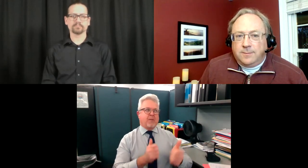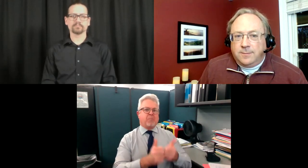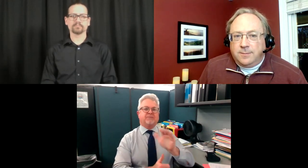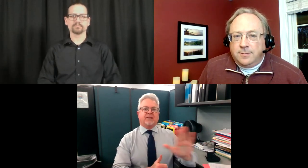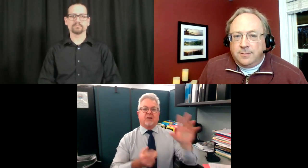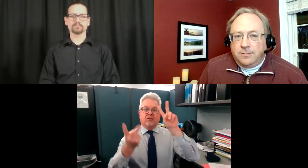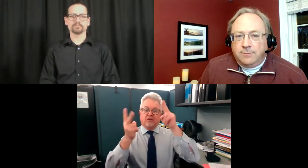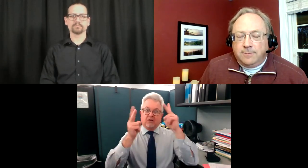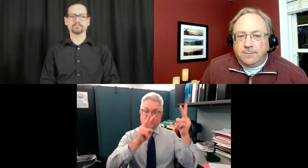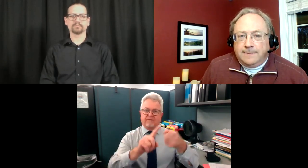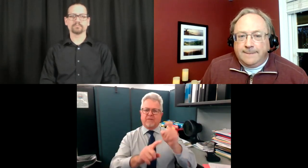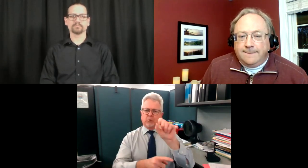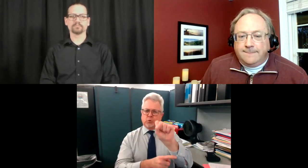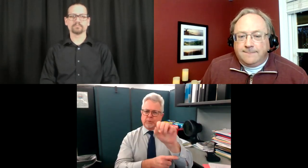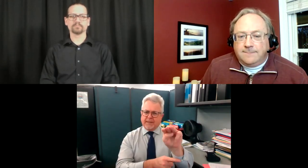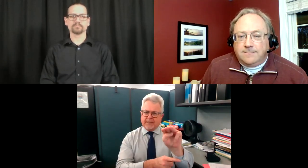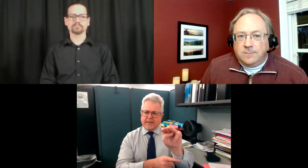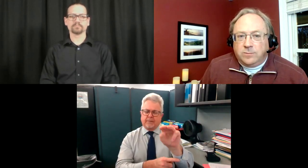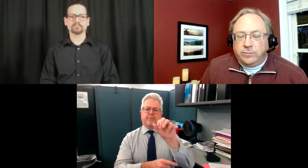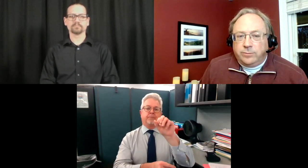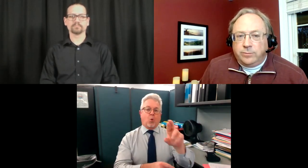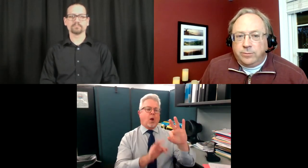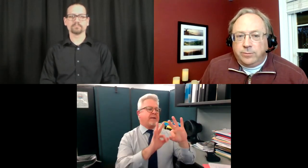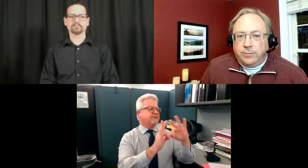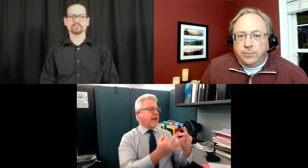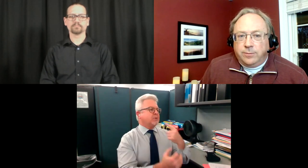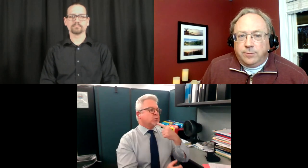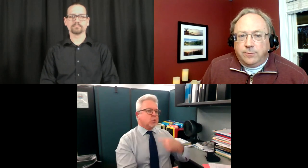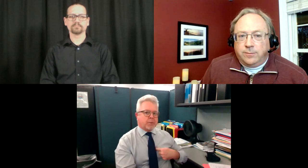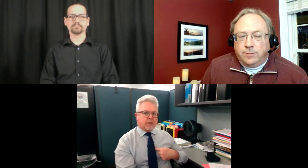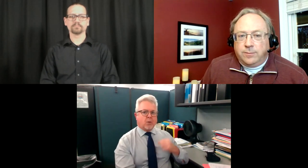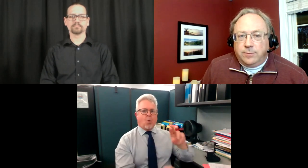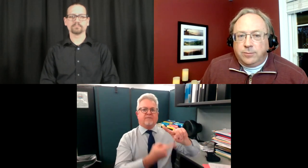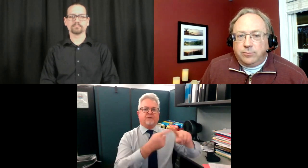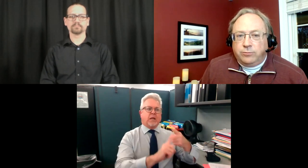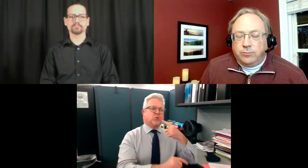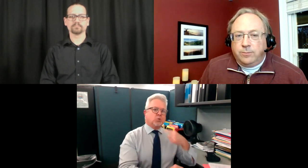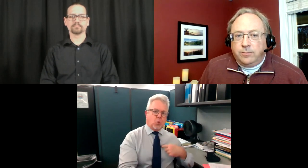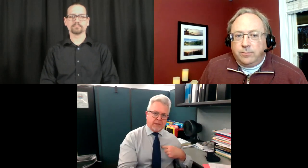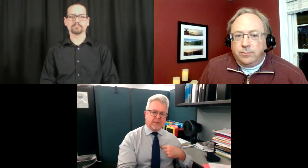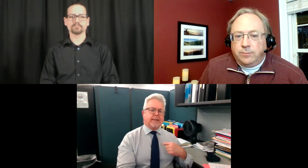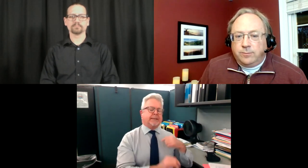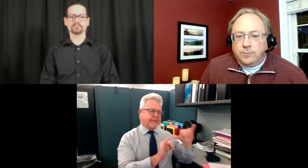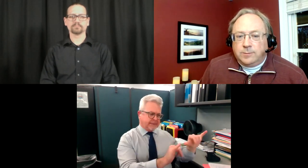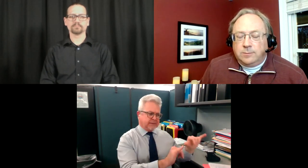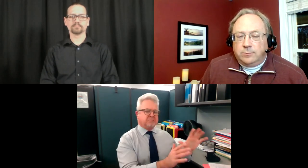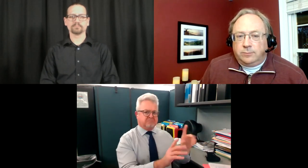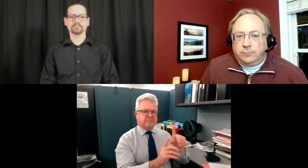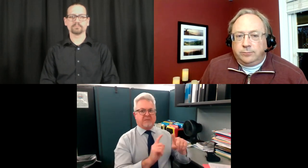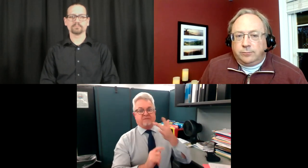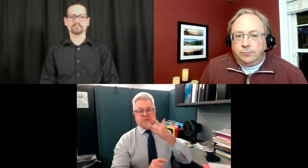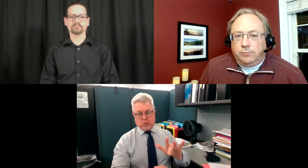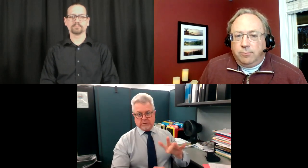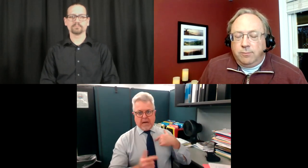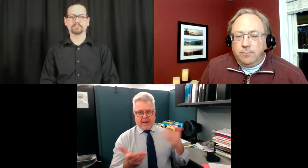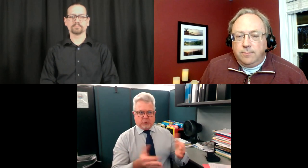reliable source for the most accurate information without the myths and not the misunderstandings because a lot of times people are saying